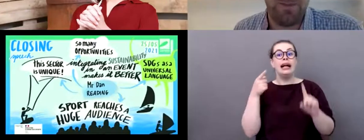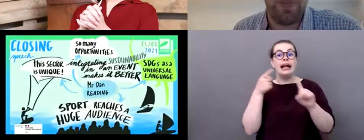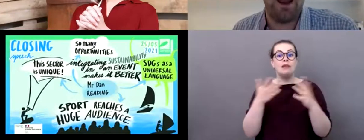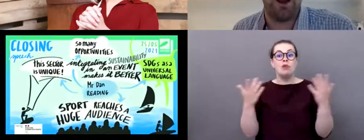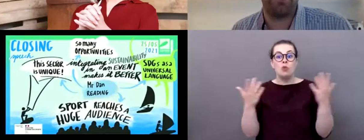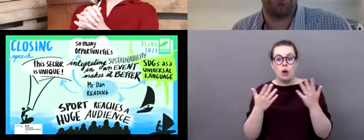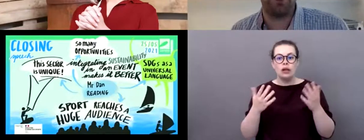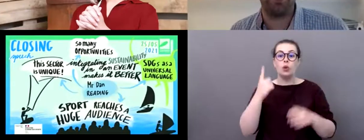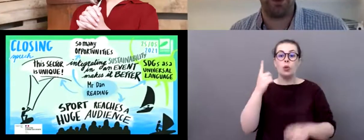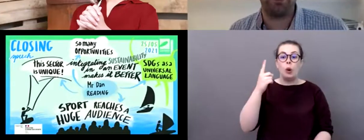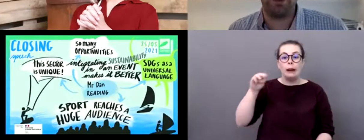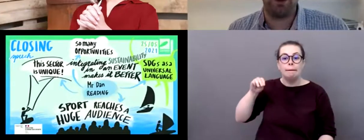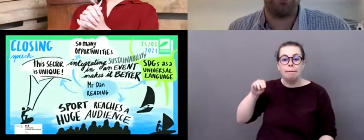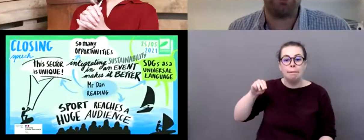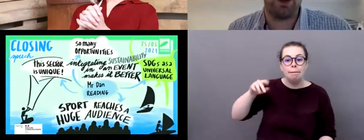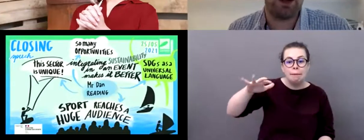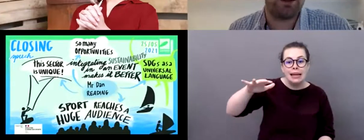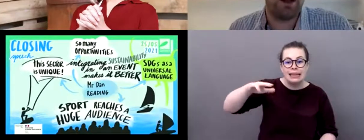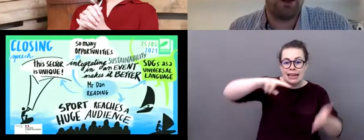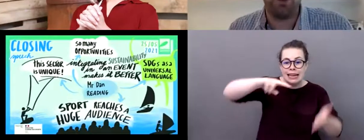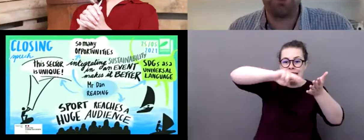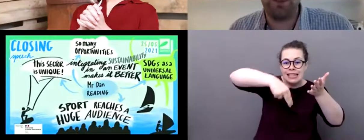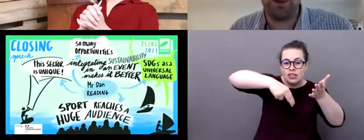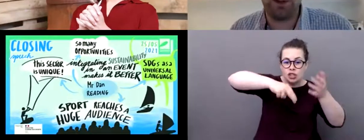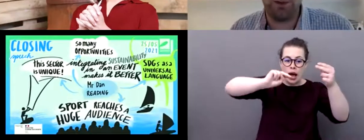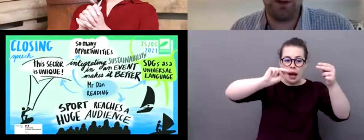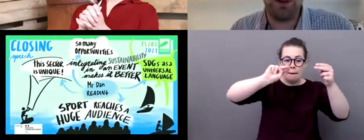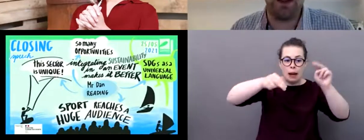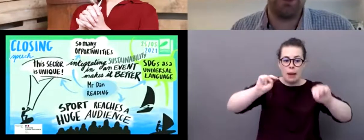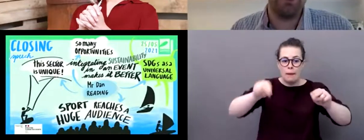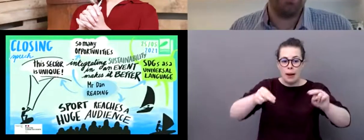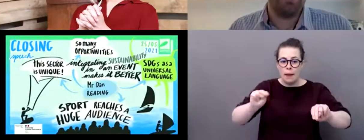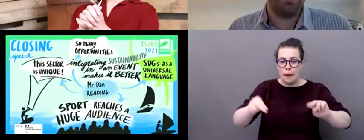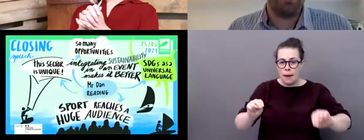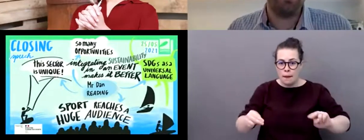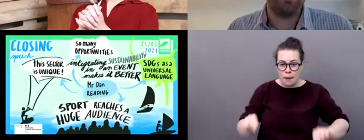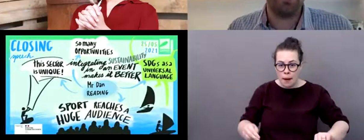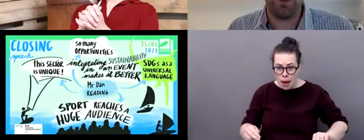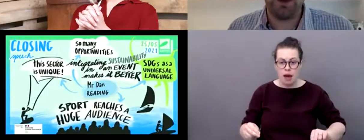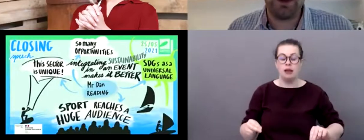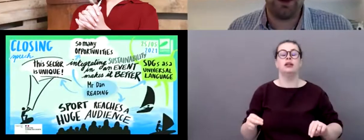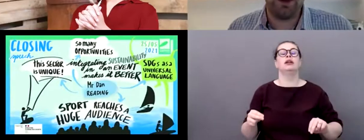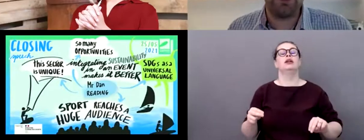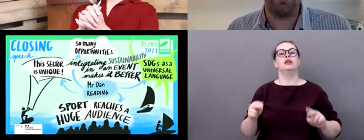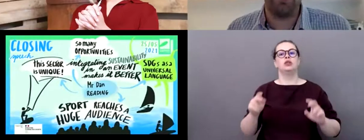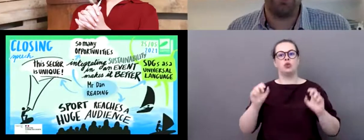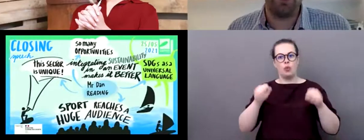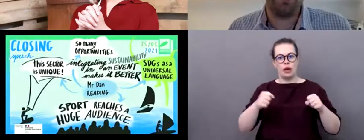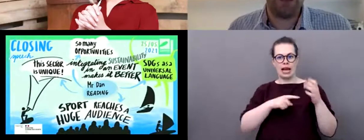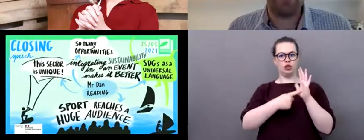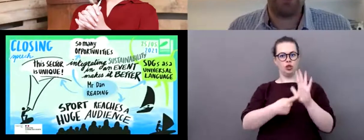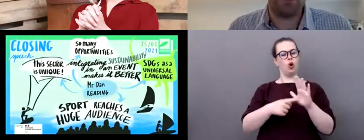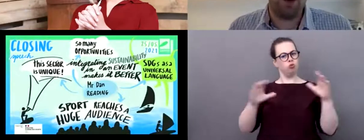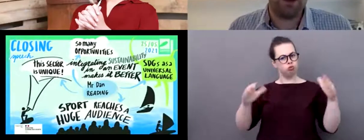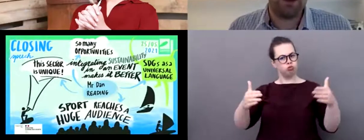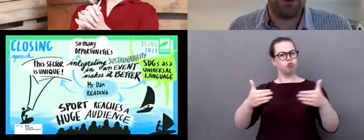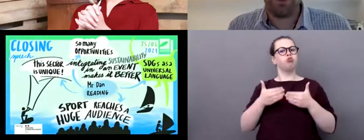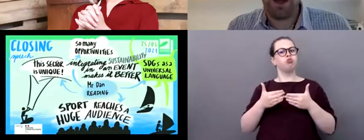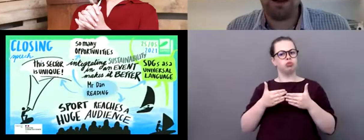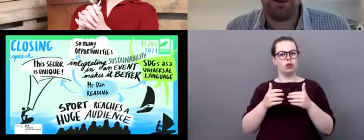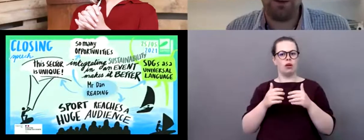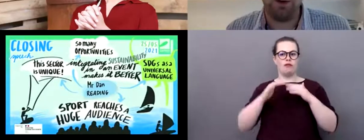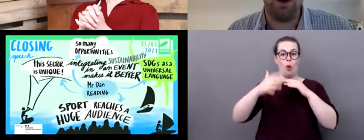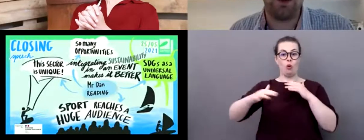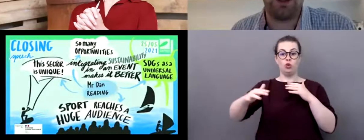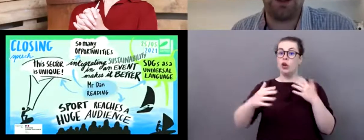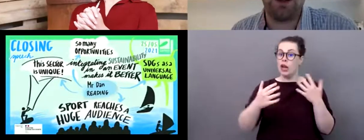time. Um, to use that, uh, to showcase kind of the water sports community does want to ensure the protection of its, its